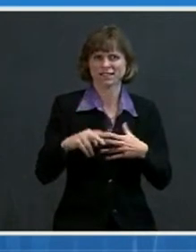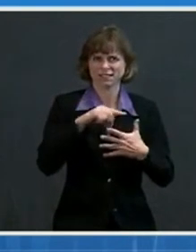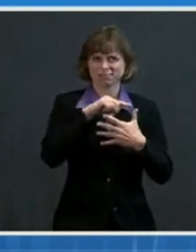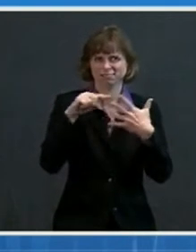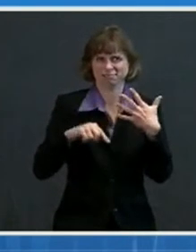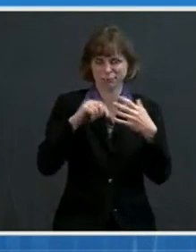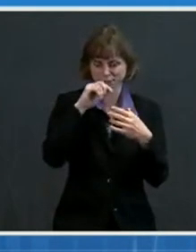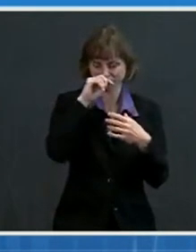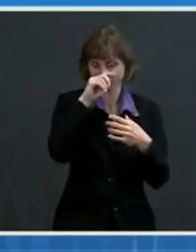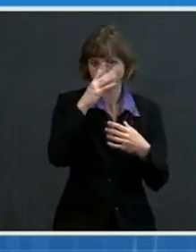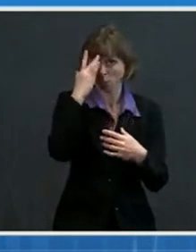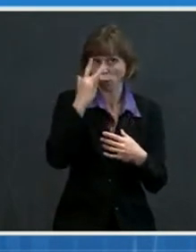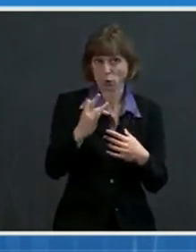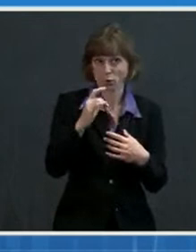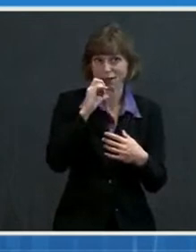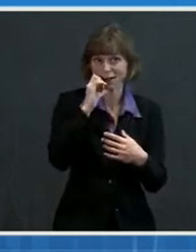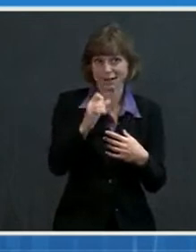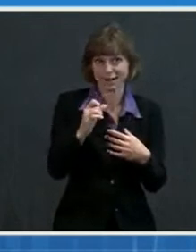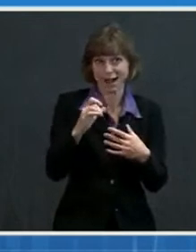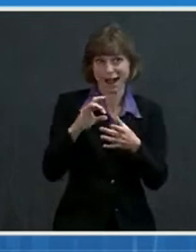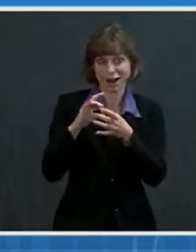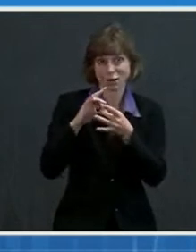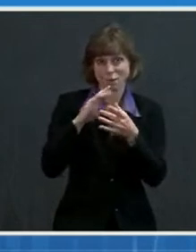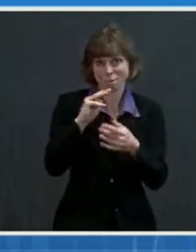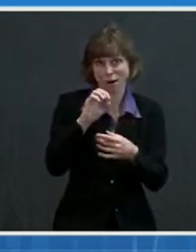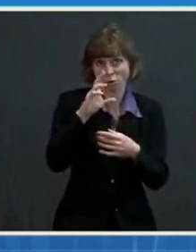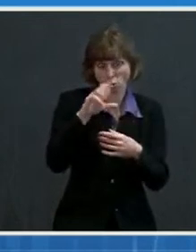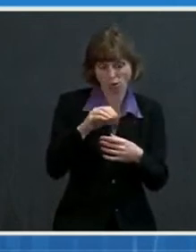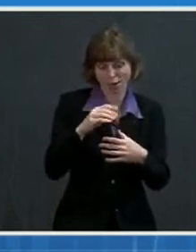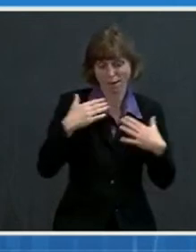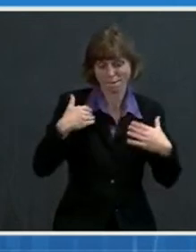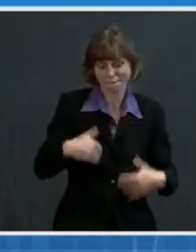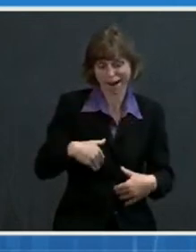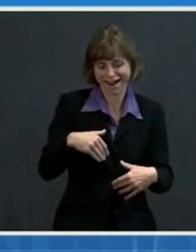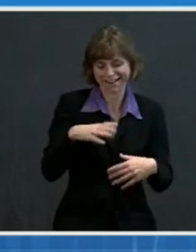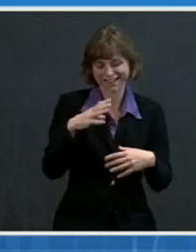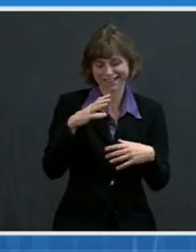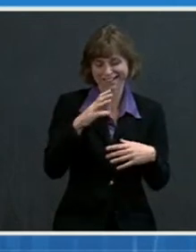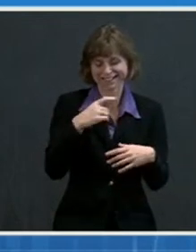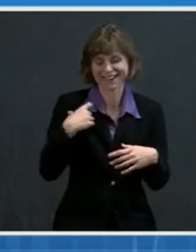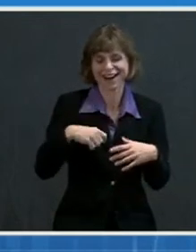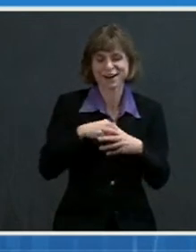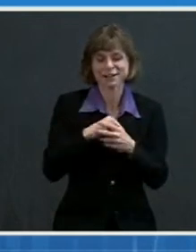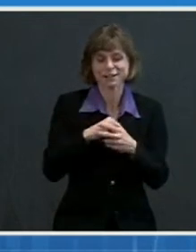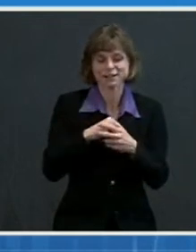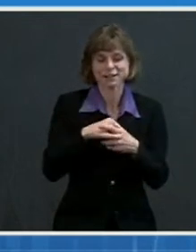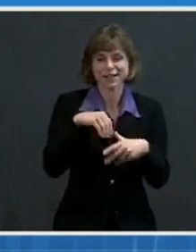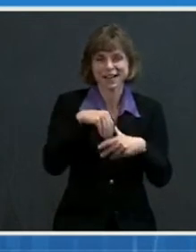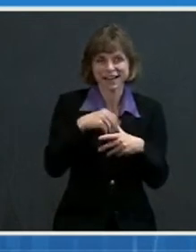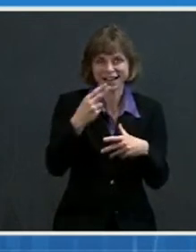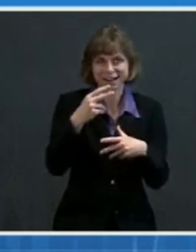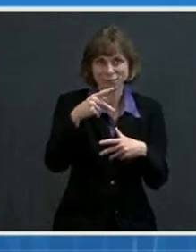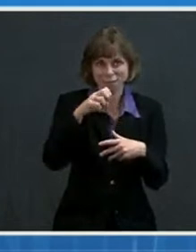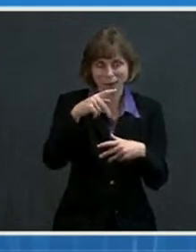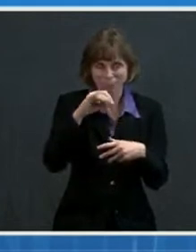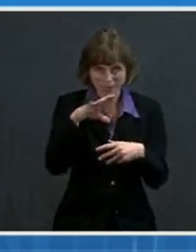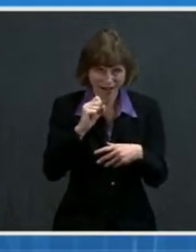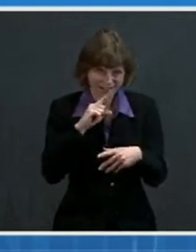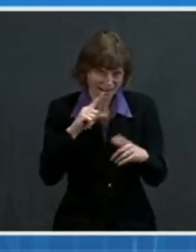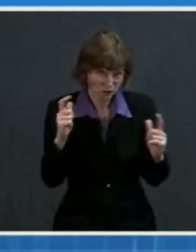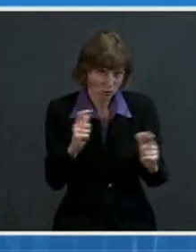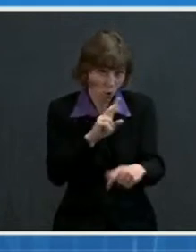-stage non-monoclonal antibody candidates in preclinical development such as peptides and small proteins